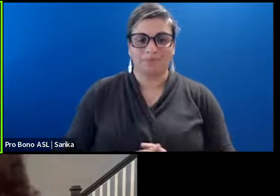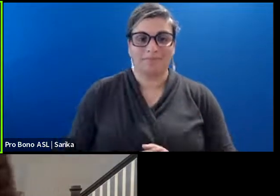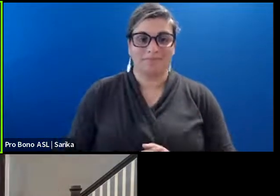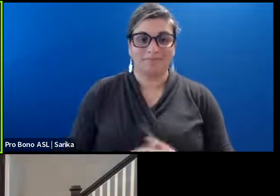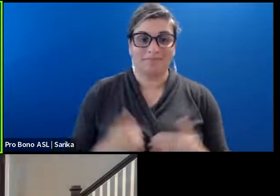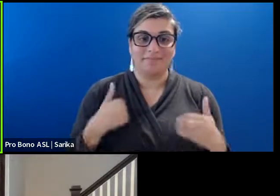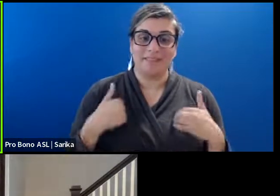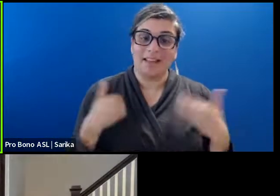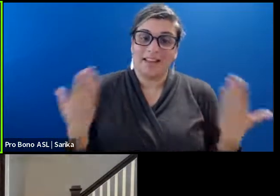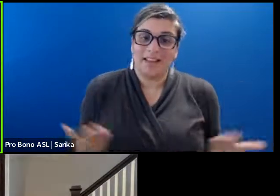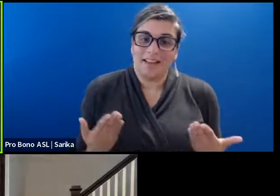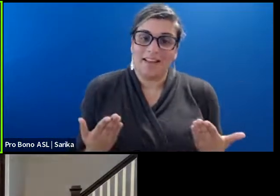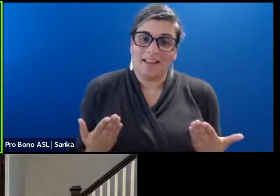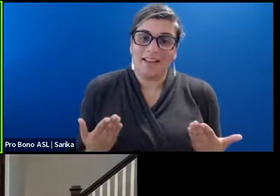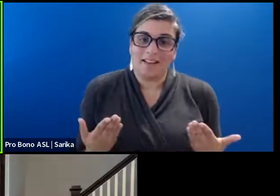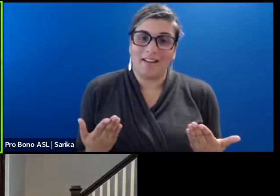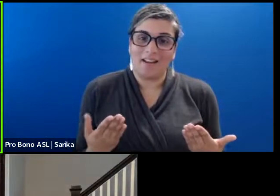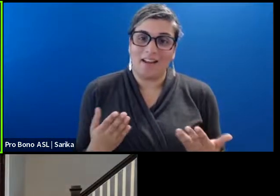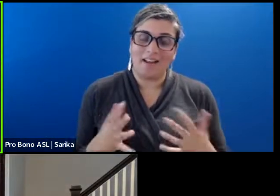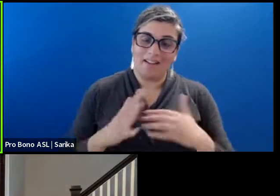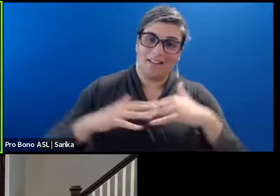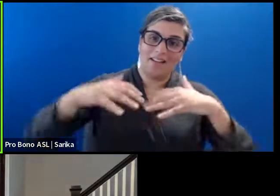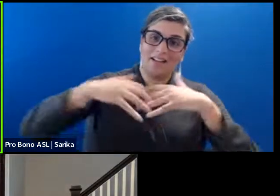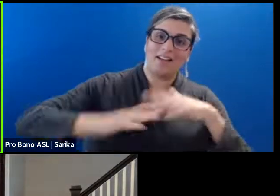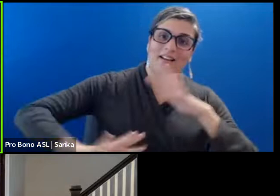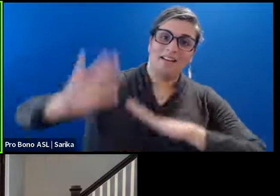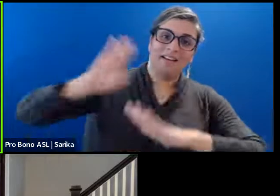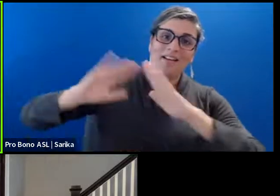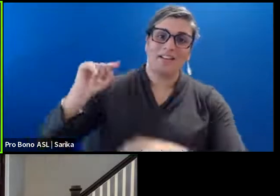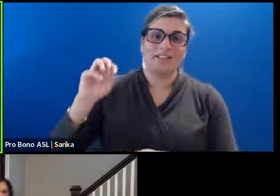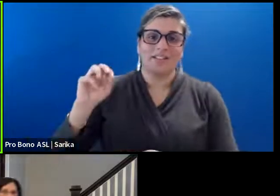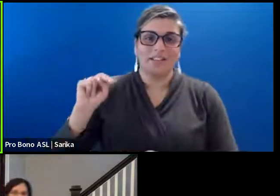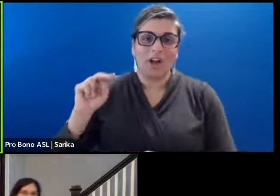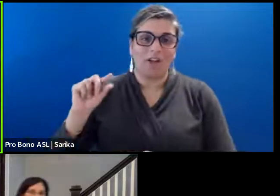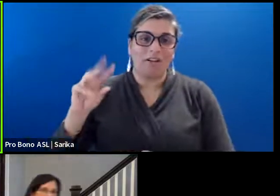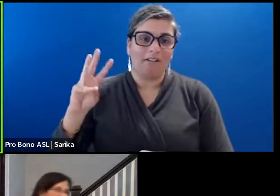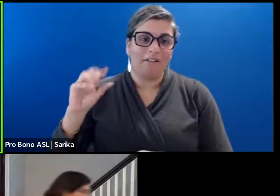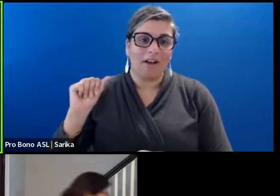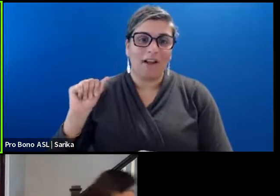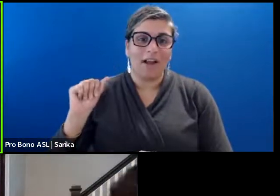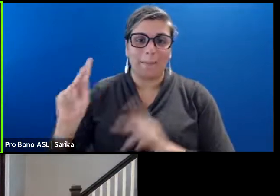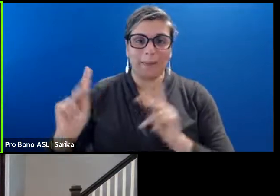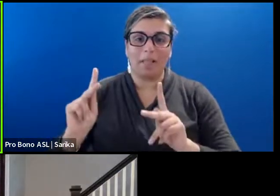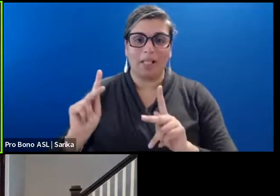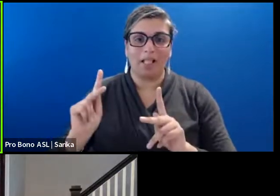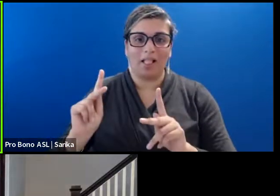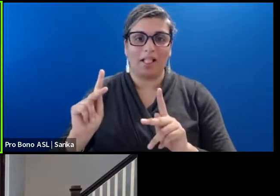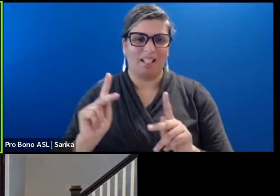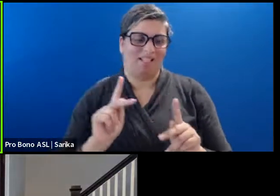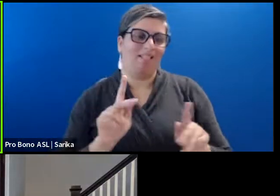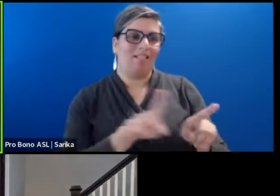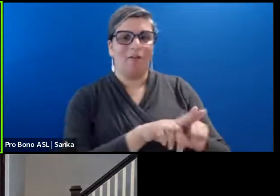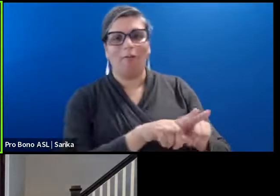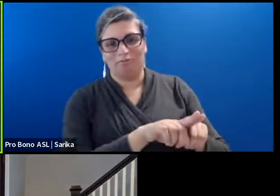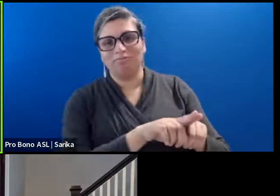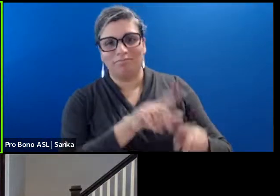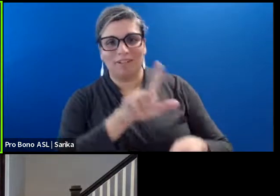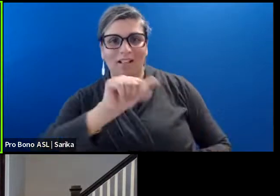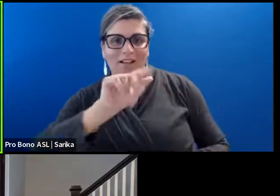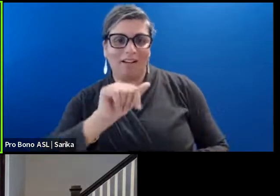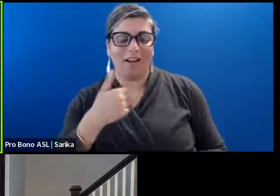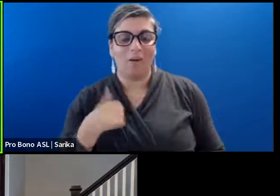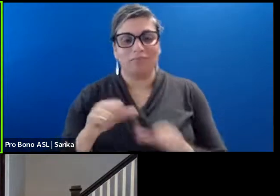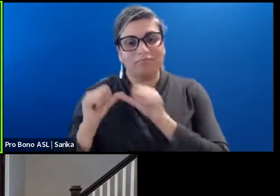from the ancestral and present day land of the Tongva people, also known as Los Angeles, where I might add we are continuing